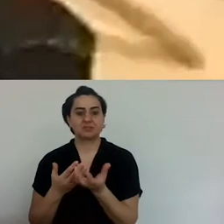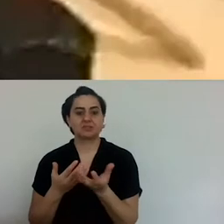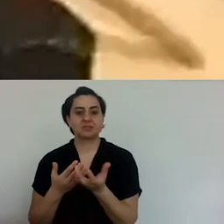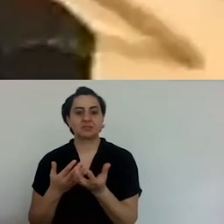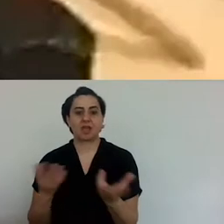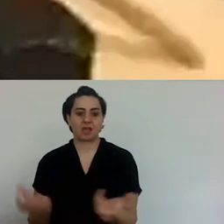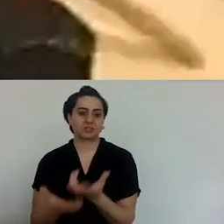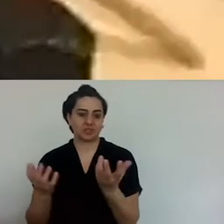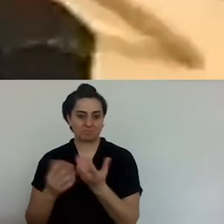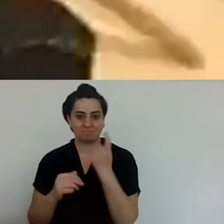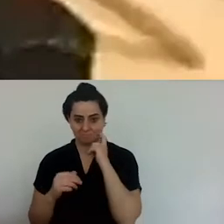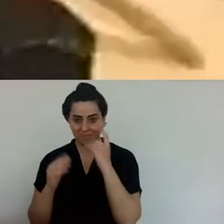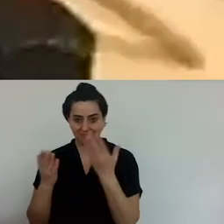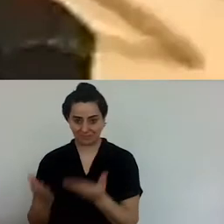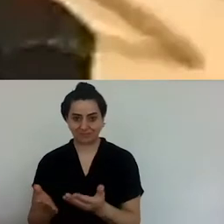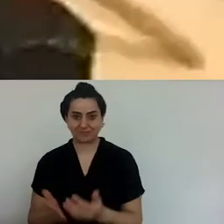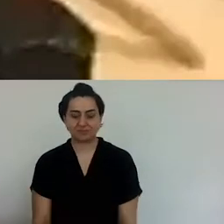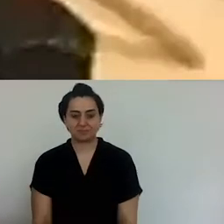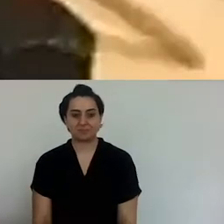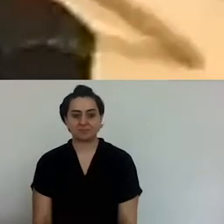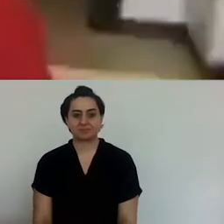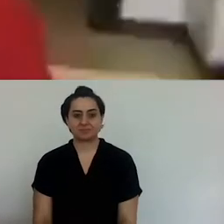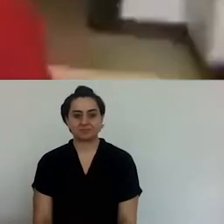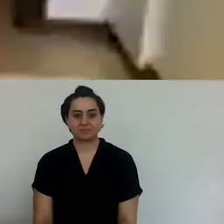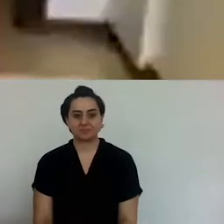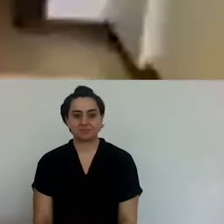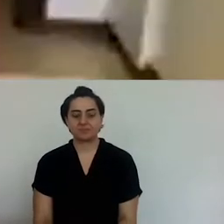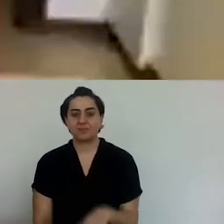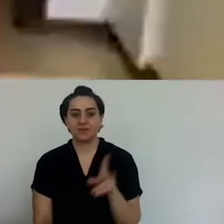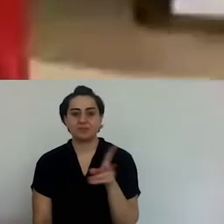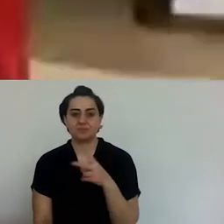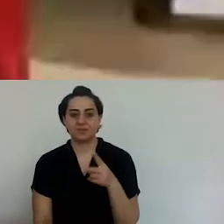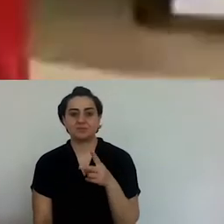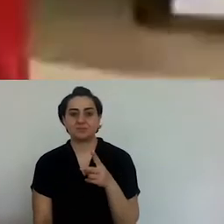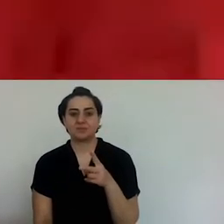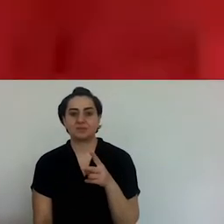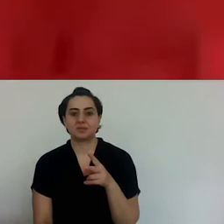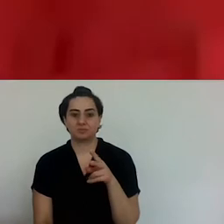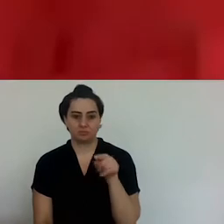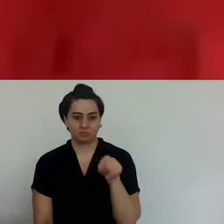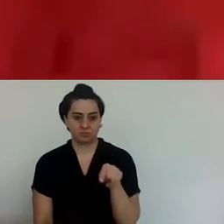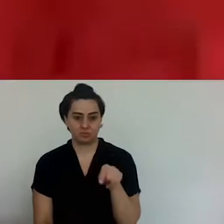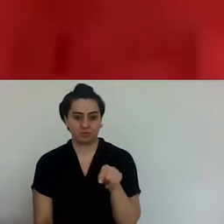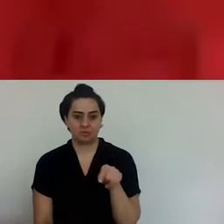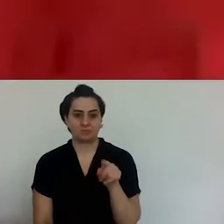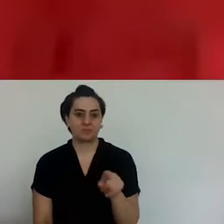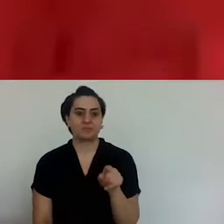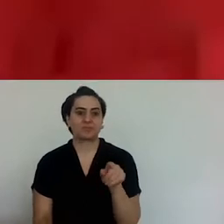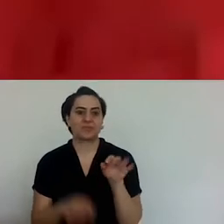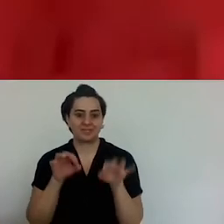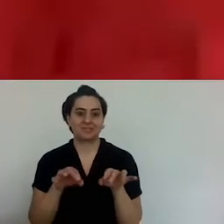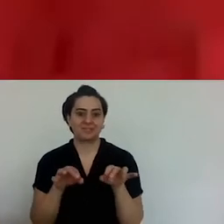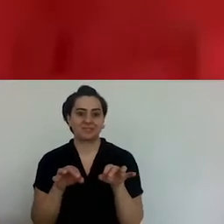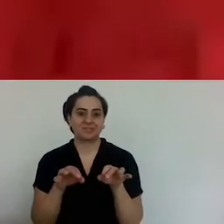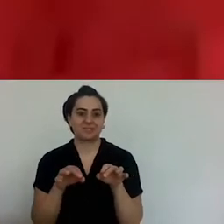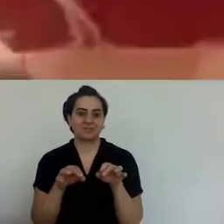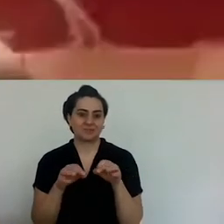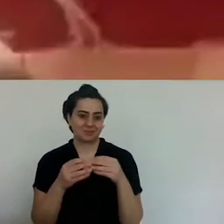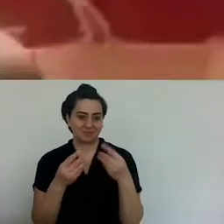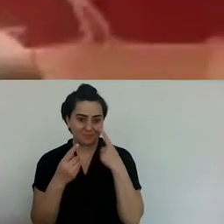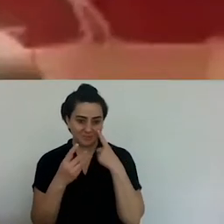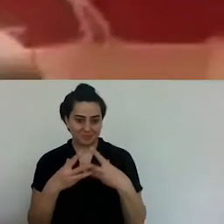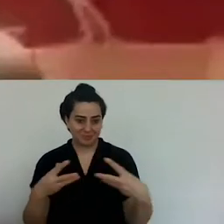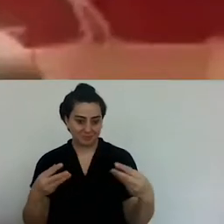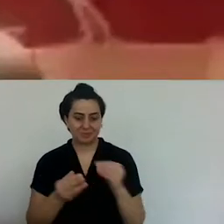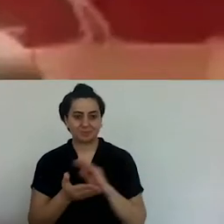like this. We will boil the potatoes. And here is